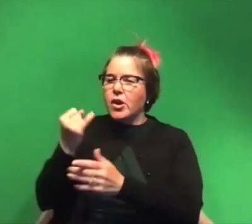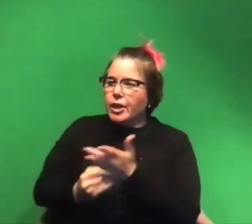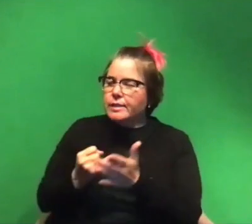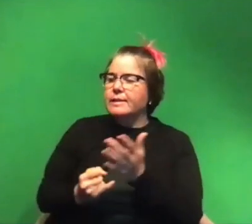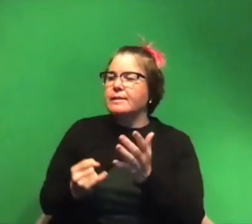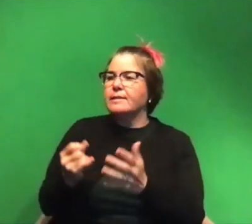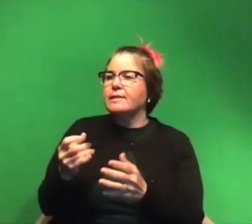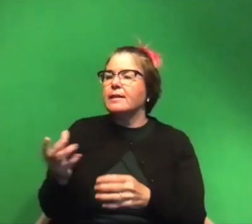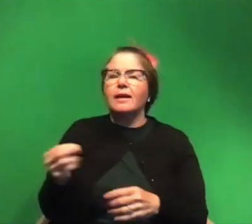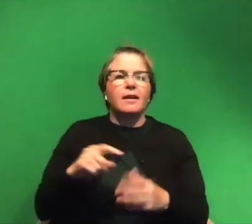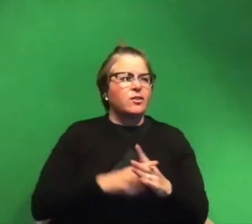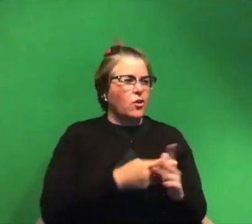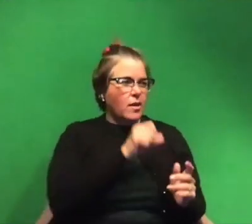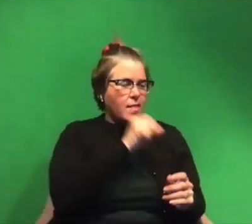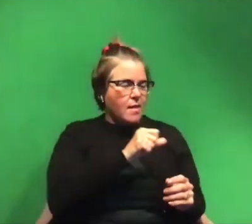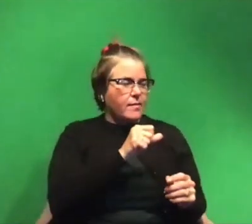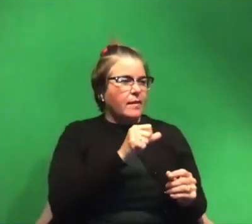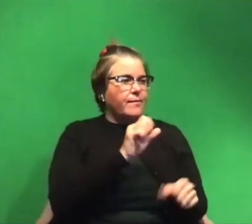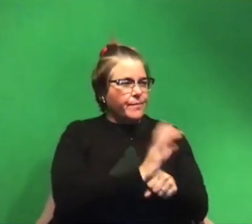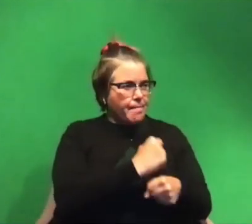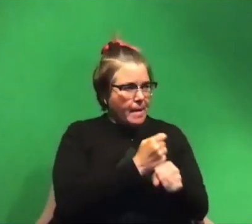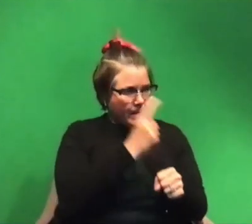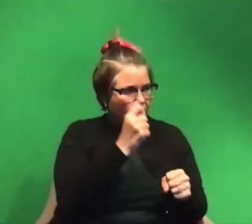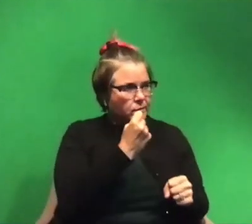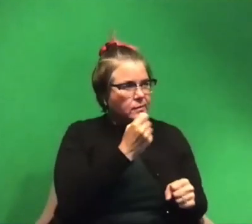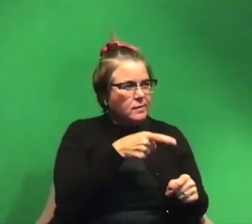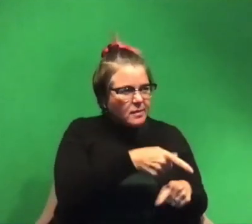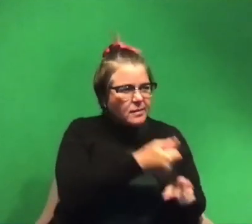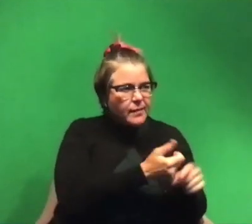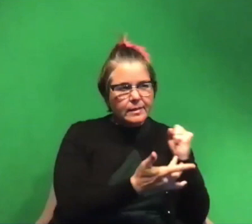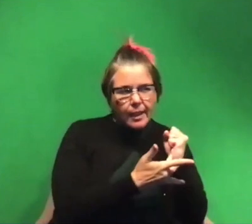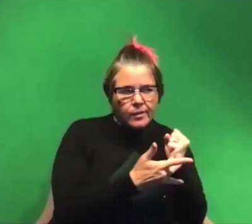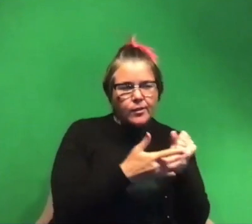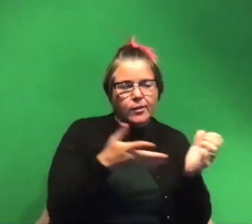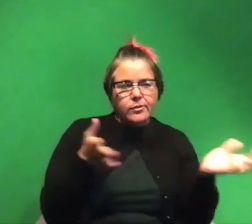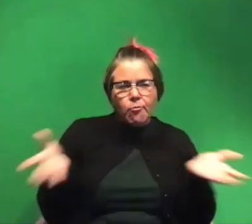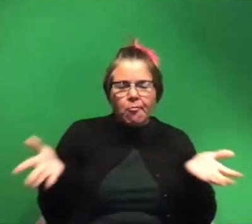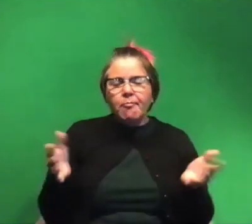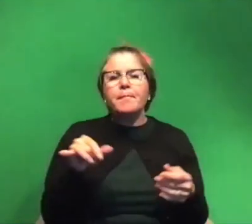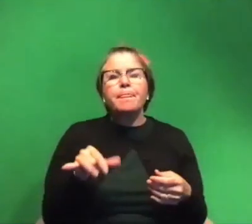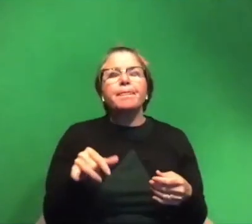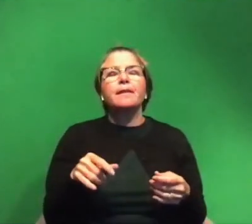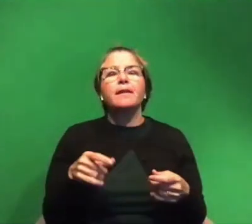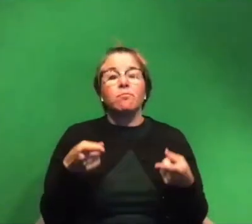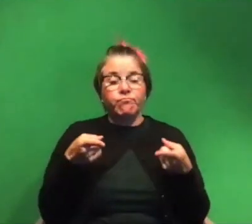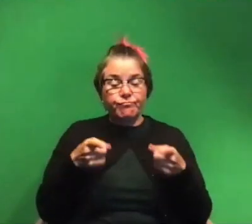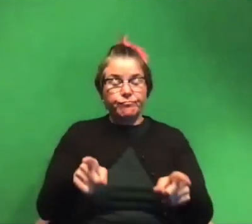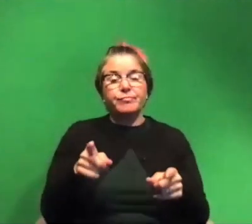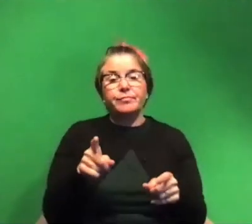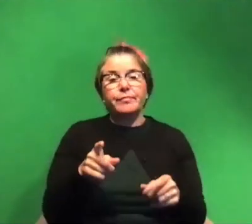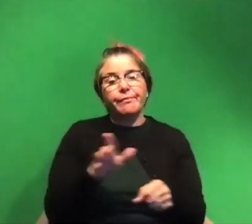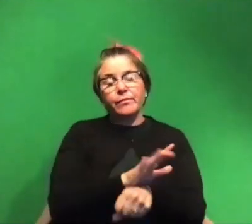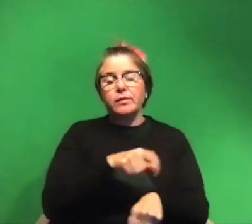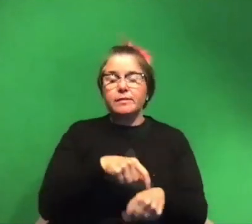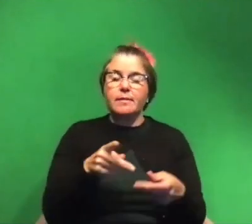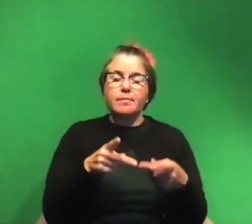started loving filmmaking because it was so technical and so i really just along the way when i was doing my full-time position